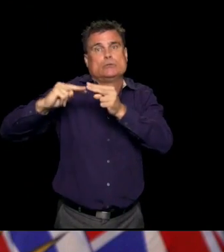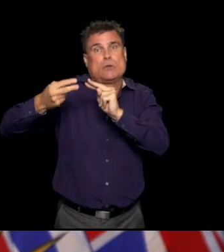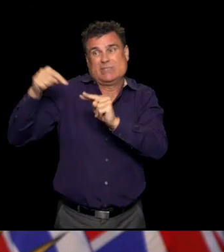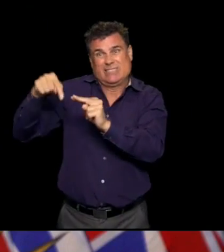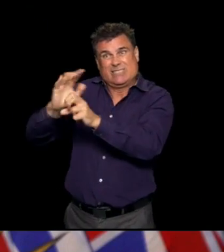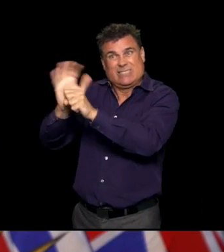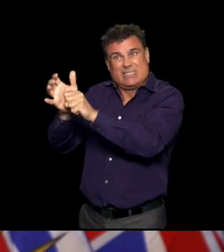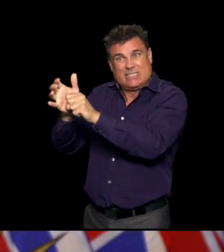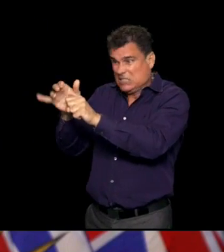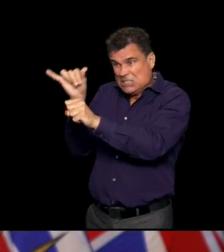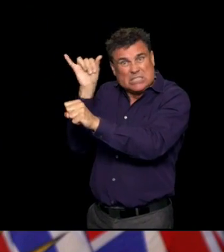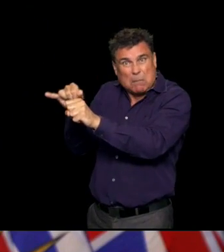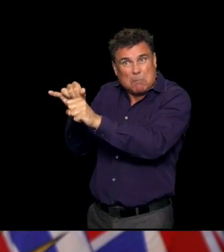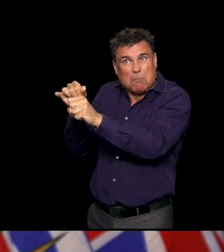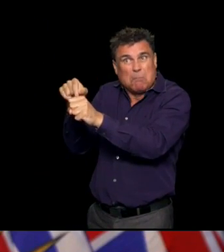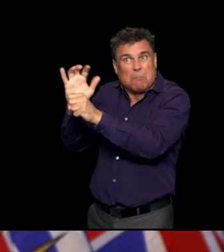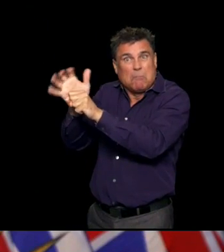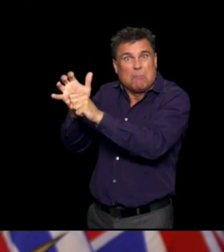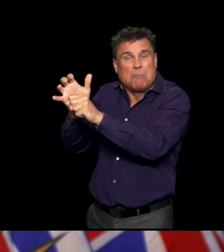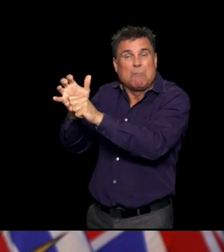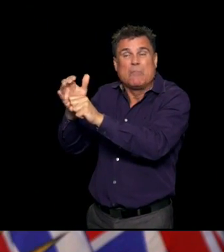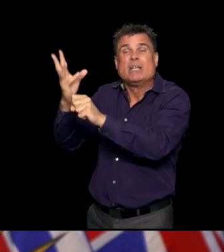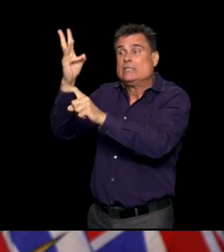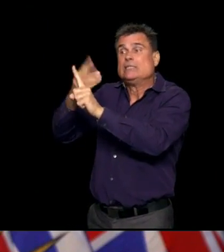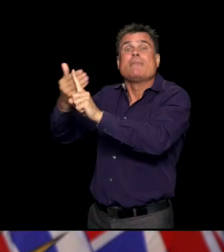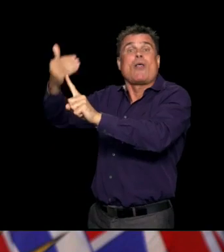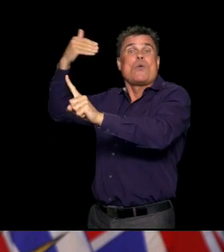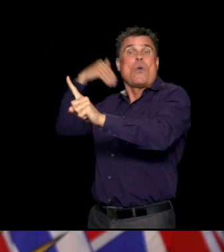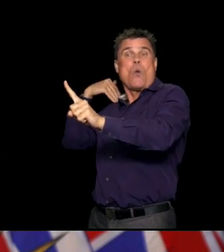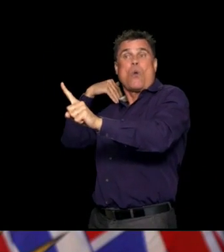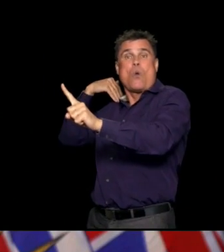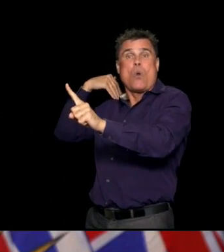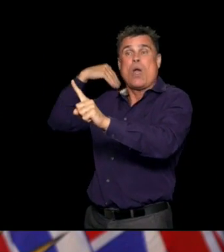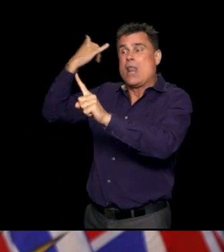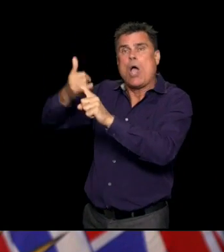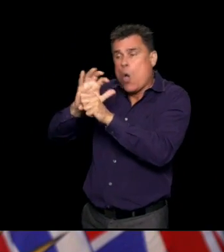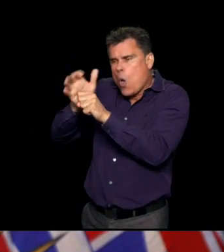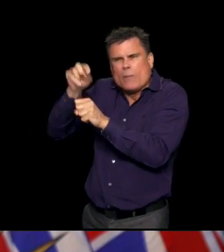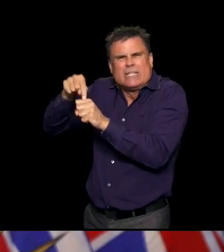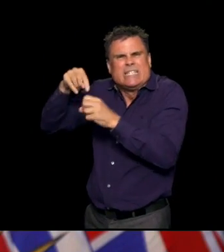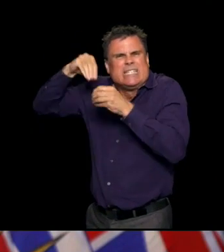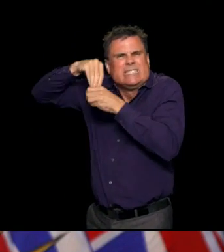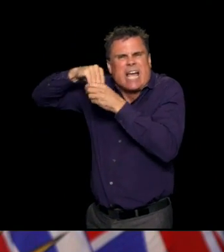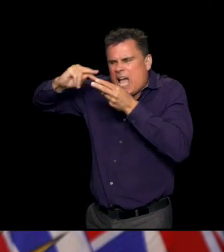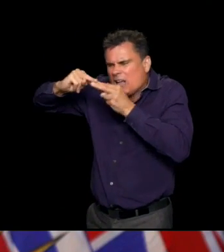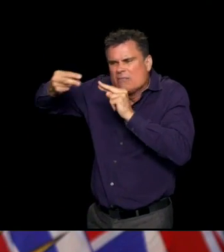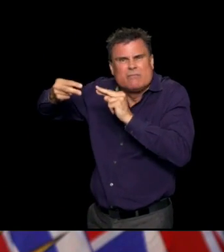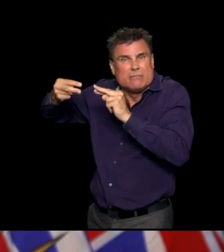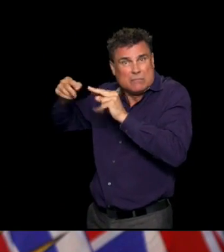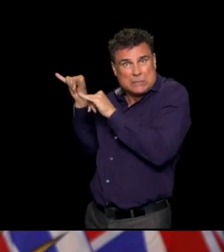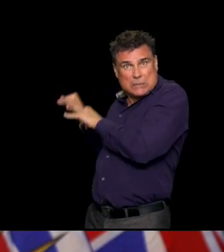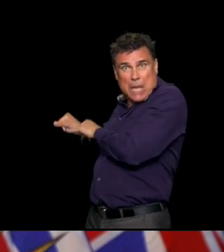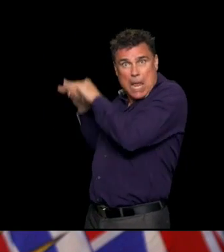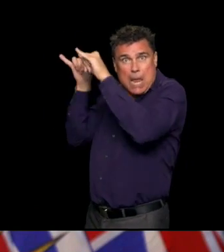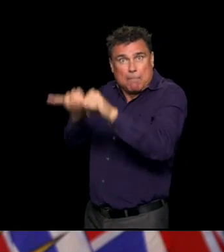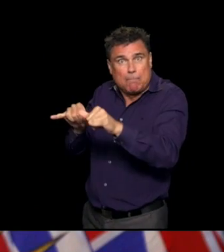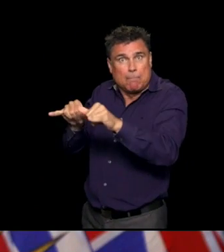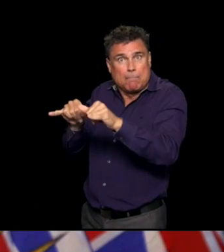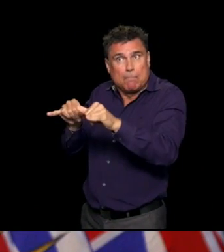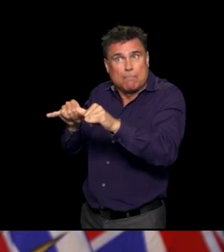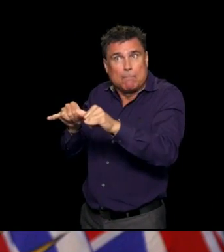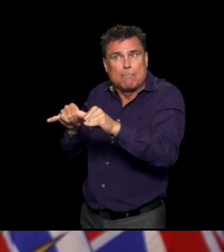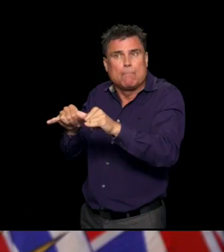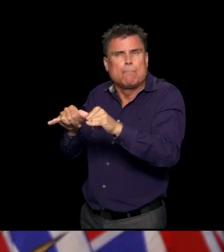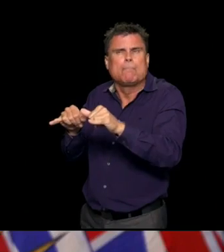And is it the same as it was when it started out six or seven months ago? How worried are you about it? And also, what are some of the